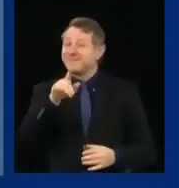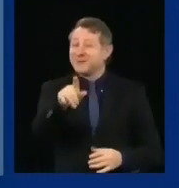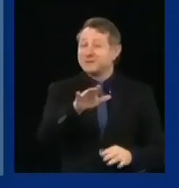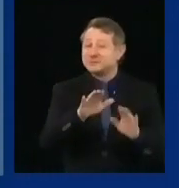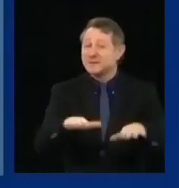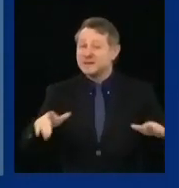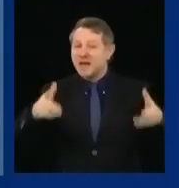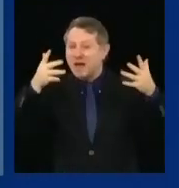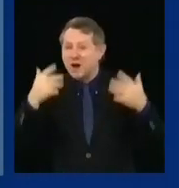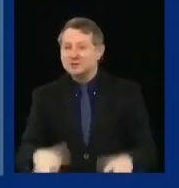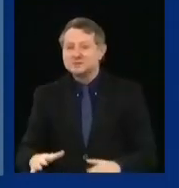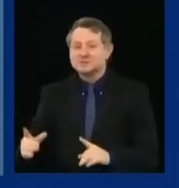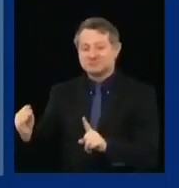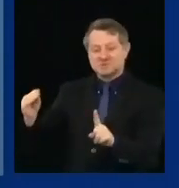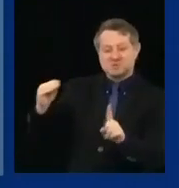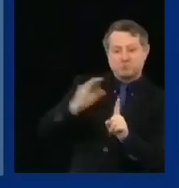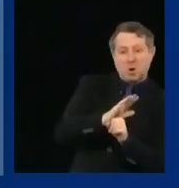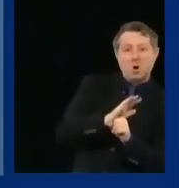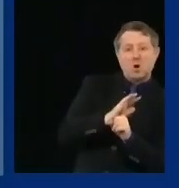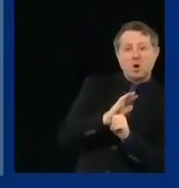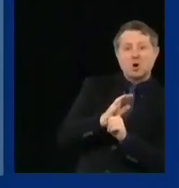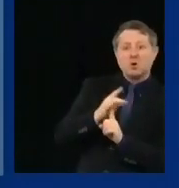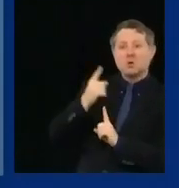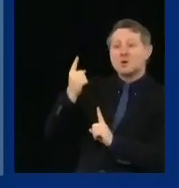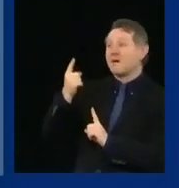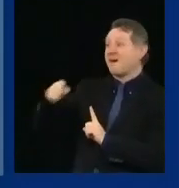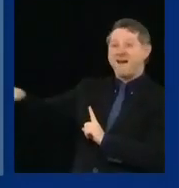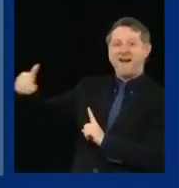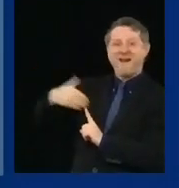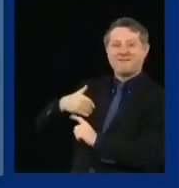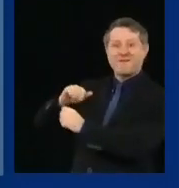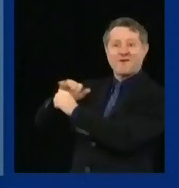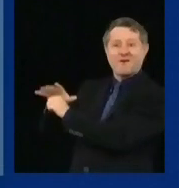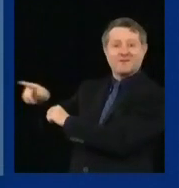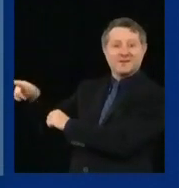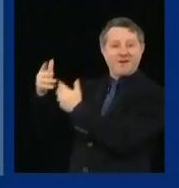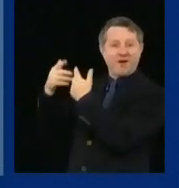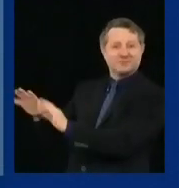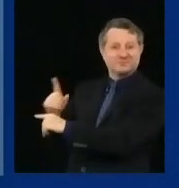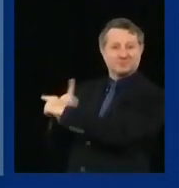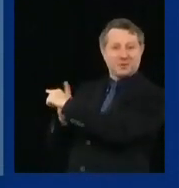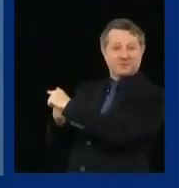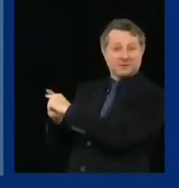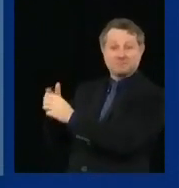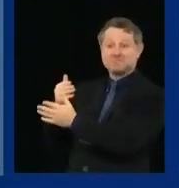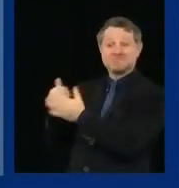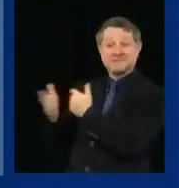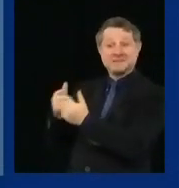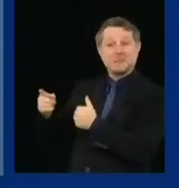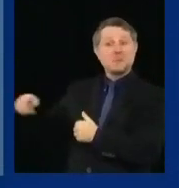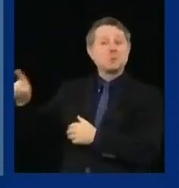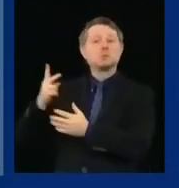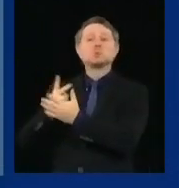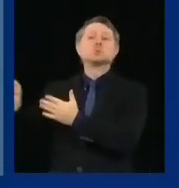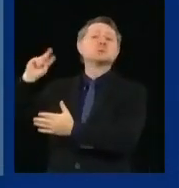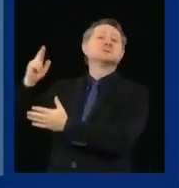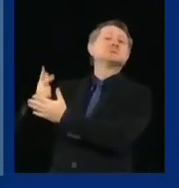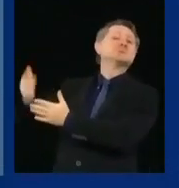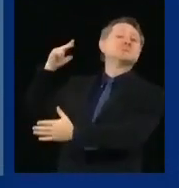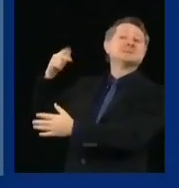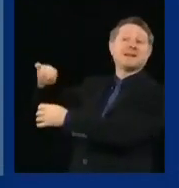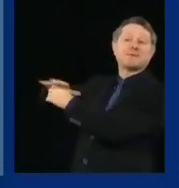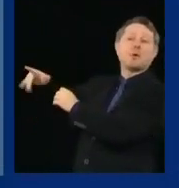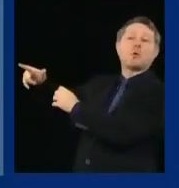to someone who had COVID, even if it was several weeks ago, that is